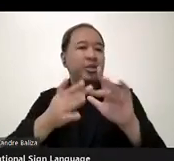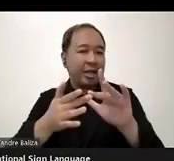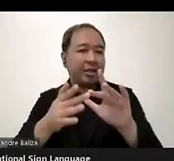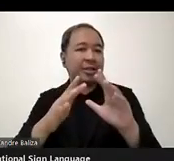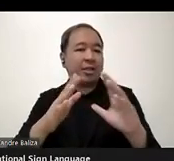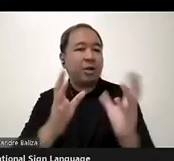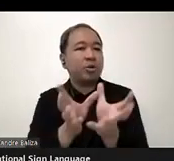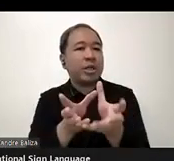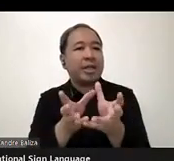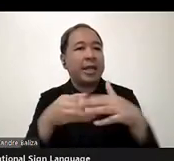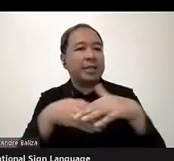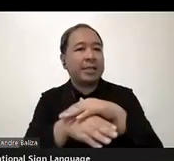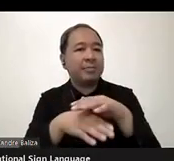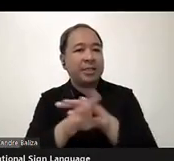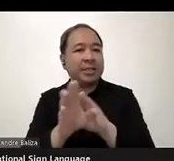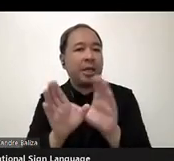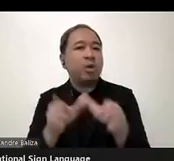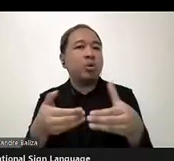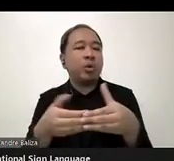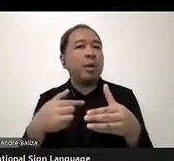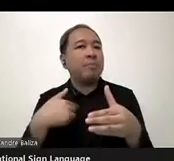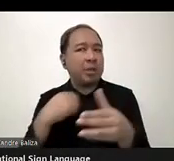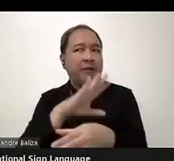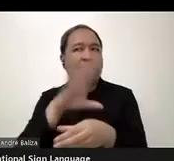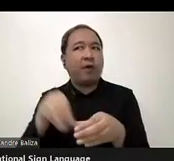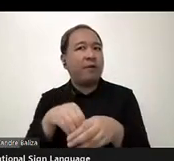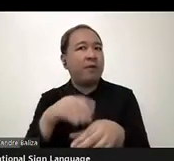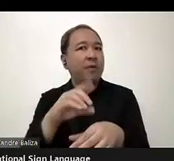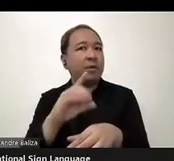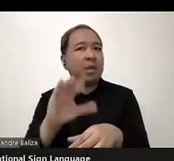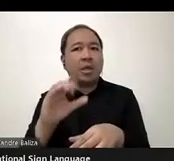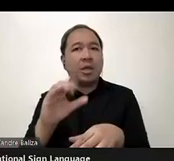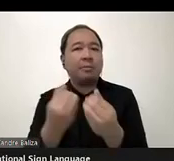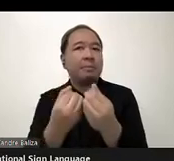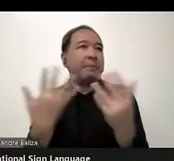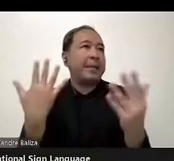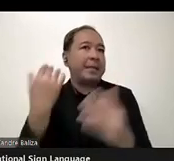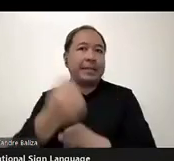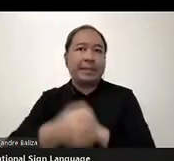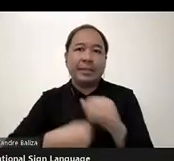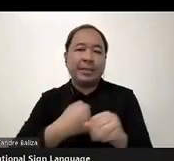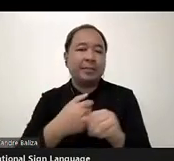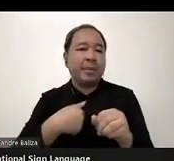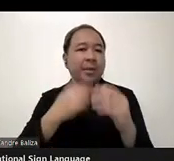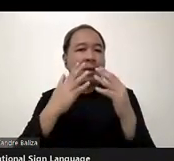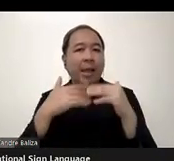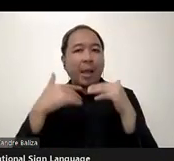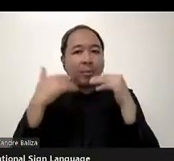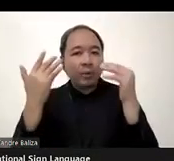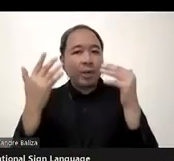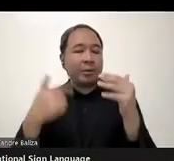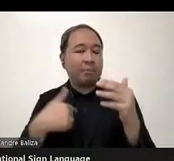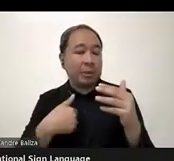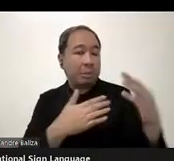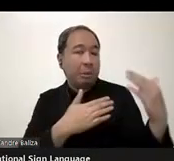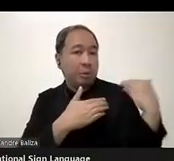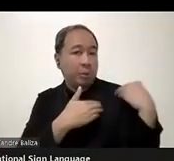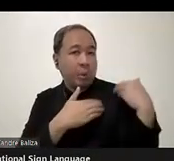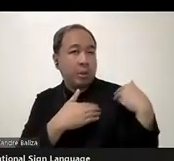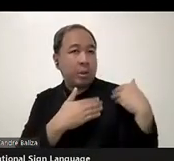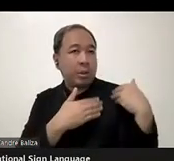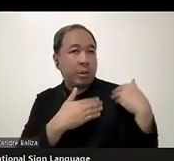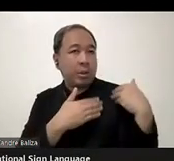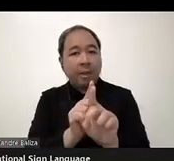with DICAD for a number of years. And I'm absolutely delighted to be taking the role of mentoring, um,